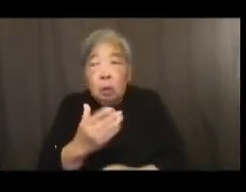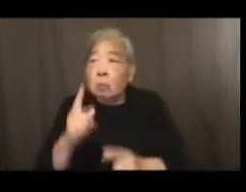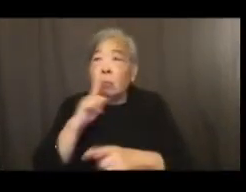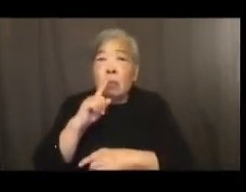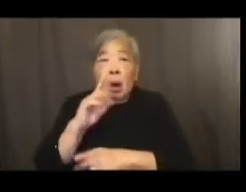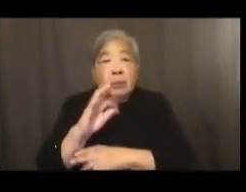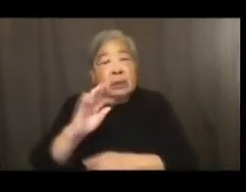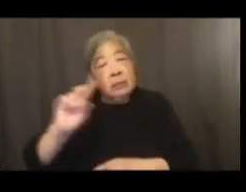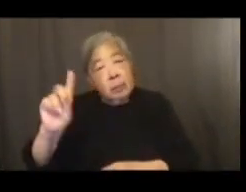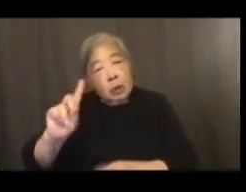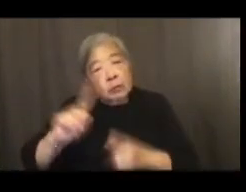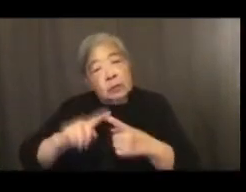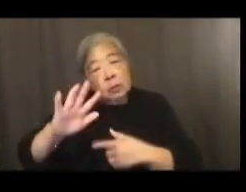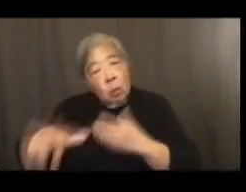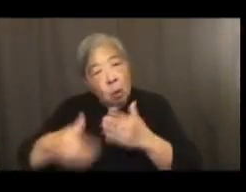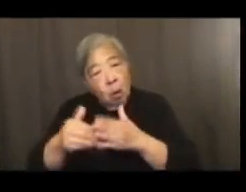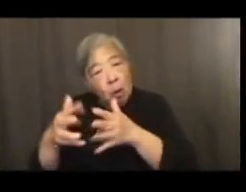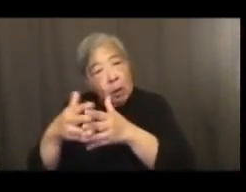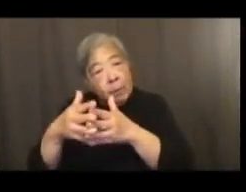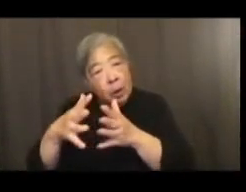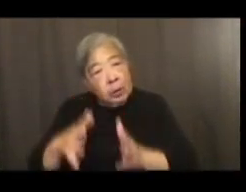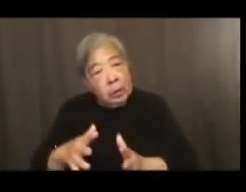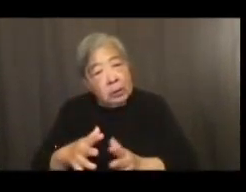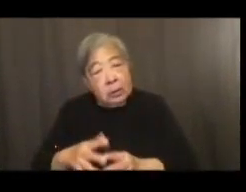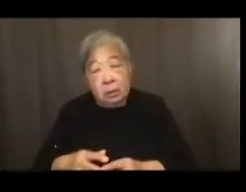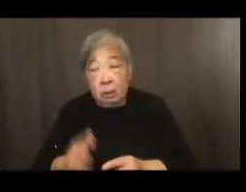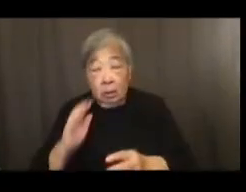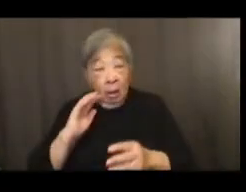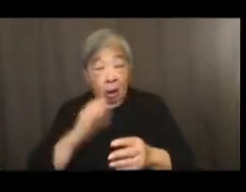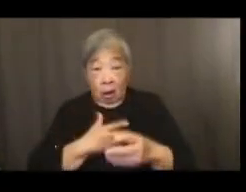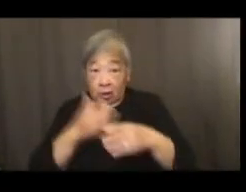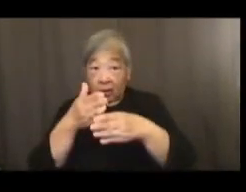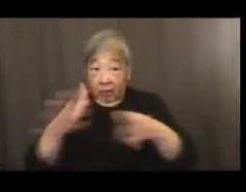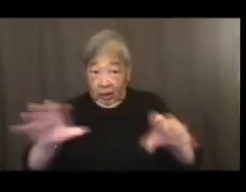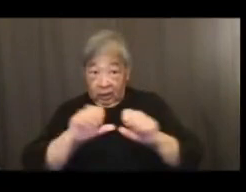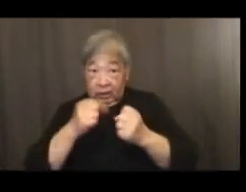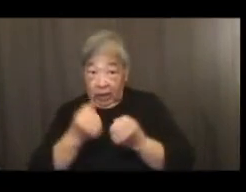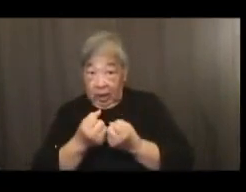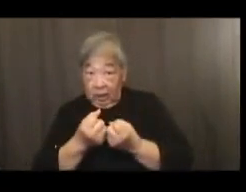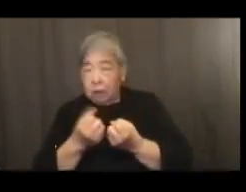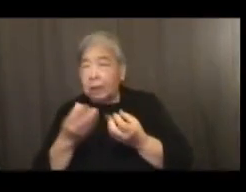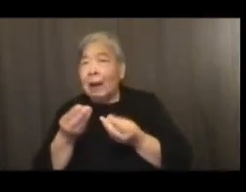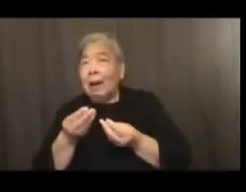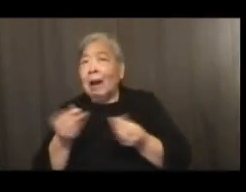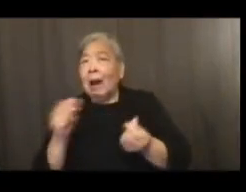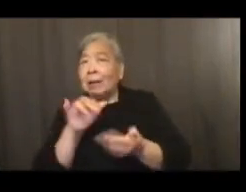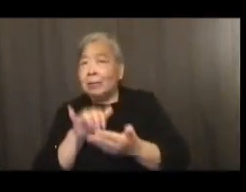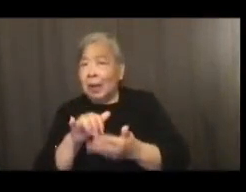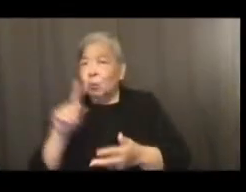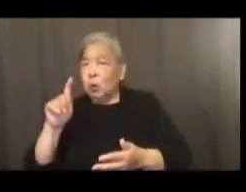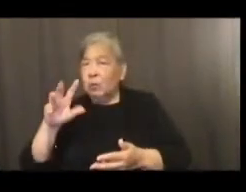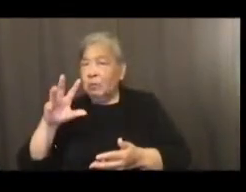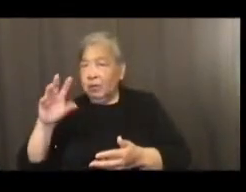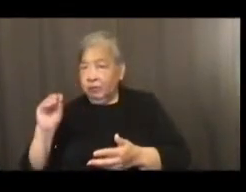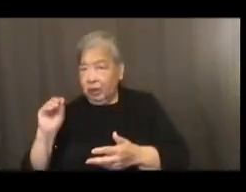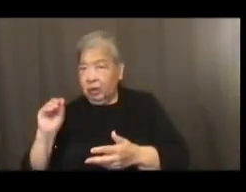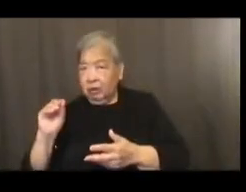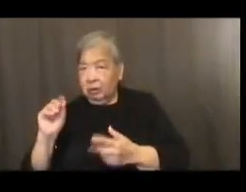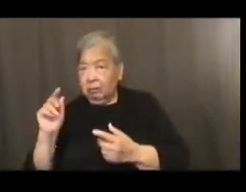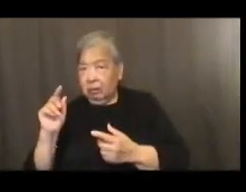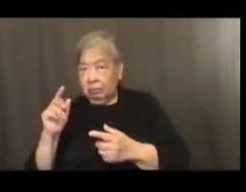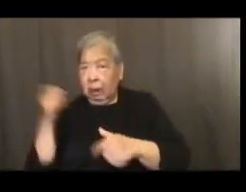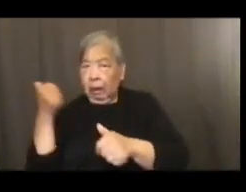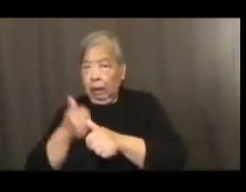all Americans. In healing our divided society, the Eisenhower Foundation's 50-year update of the current commission. We